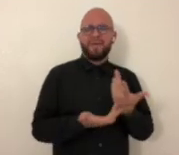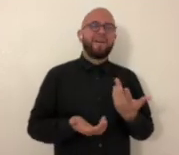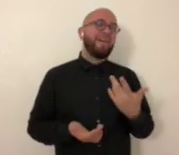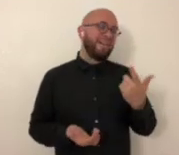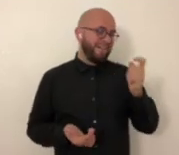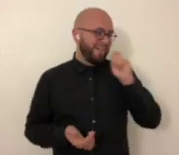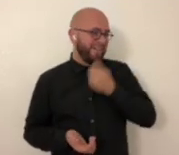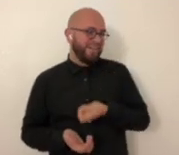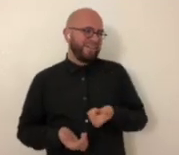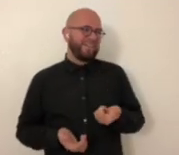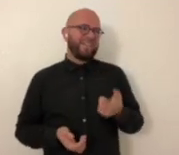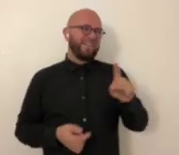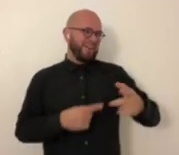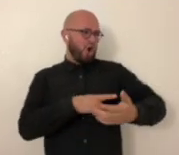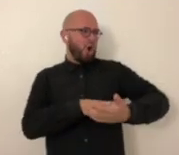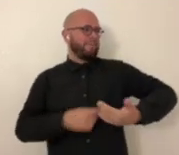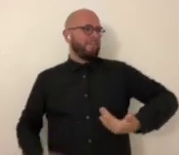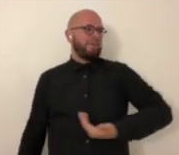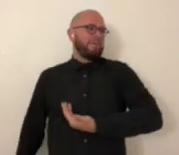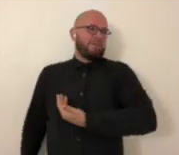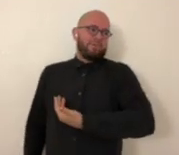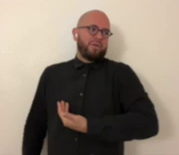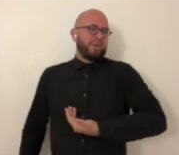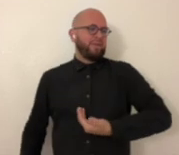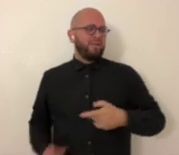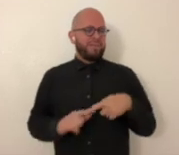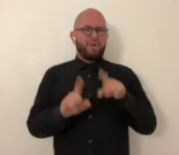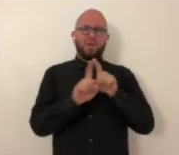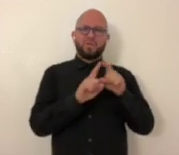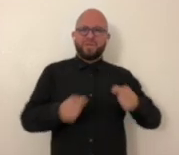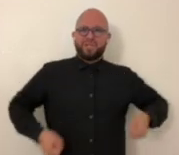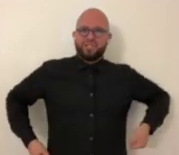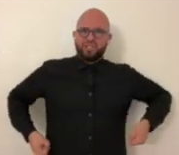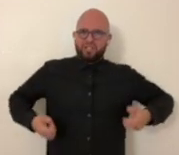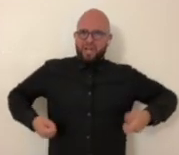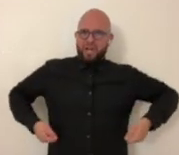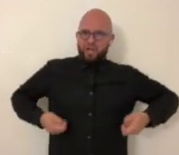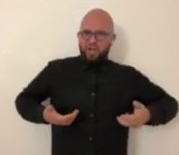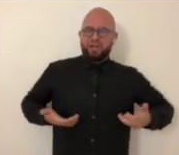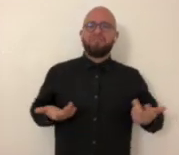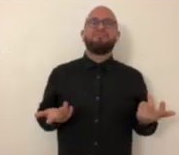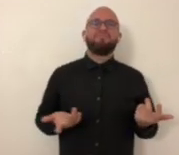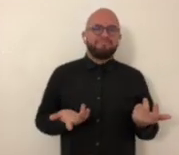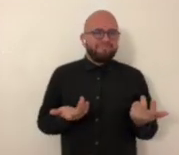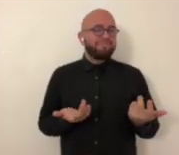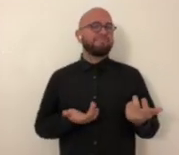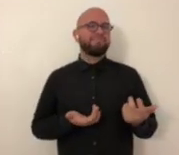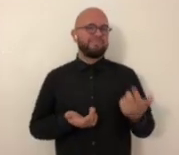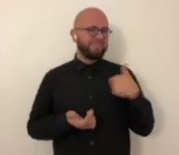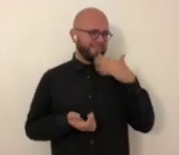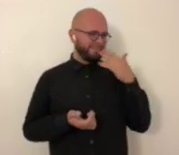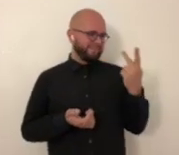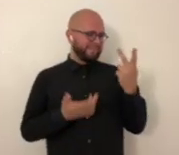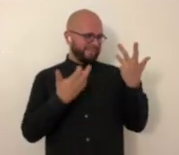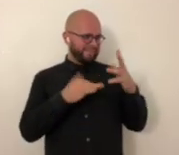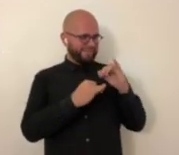there you go it's it's a neat kind of arm as a cradle thing but also arm as a chair